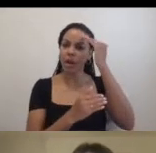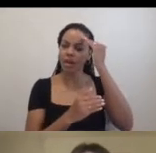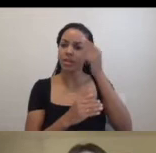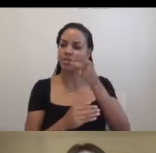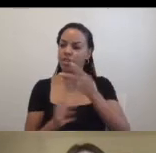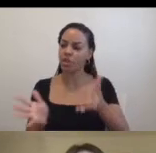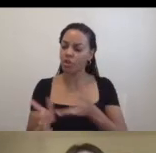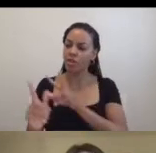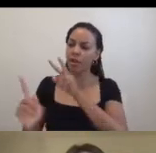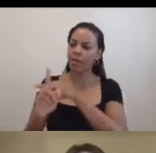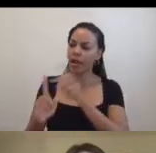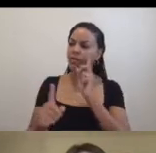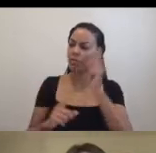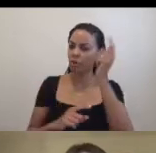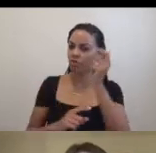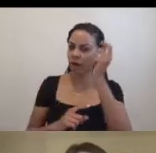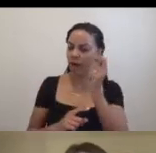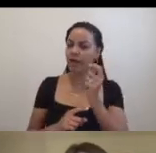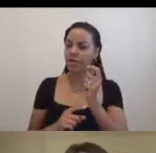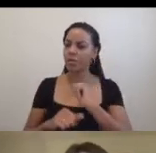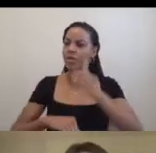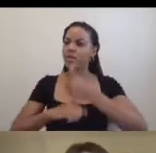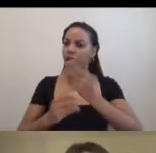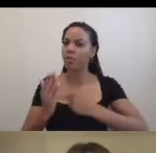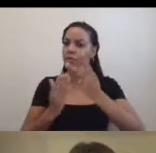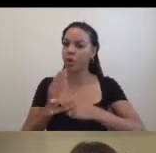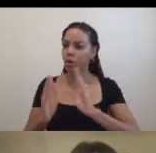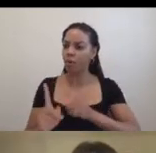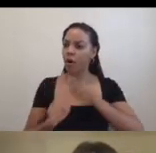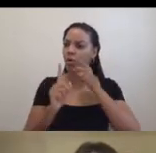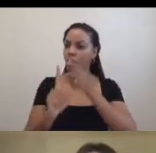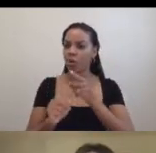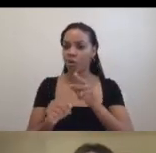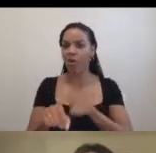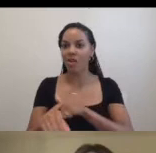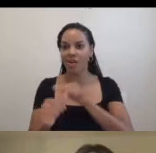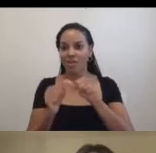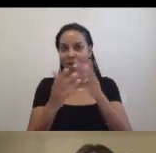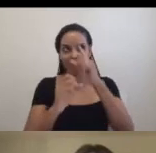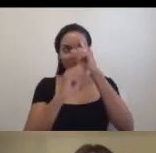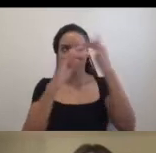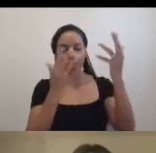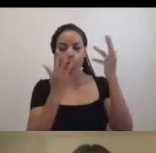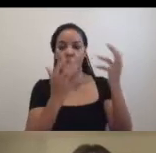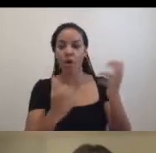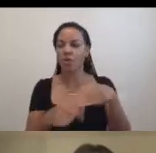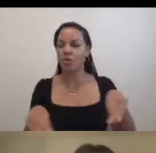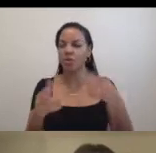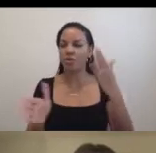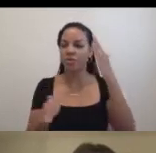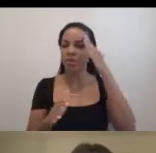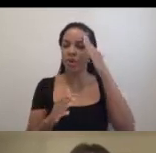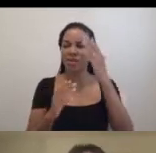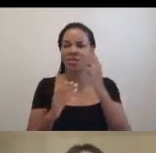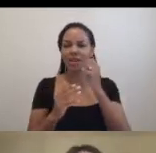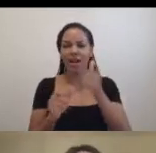publication that we had long dreamed of producing. As many of you know, there is a real lack of substantial publications on